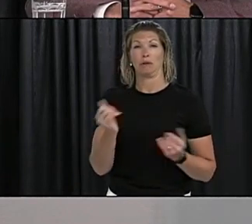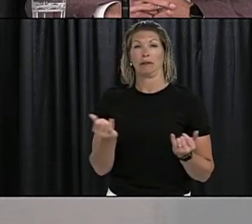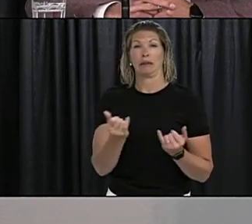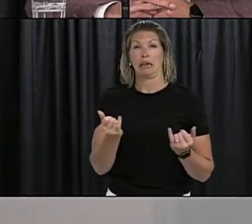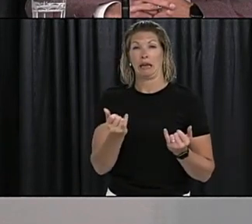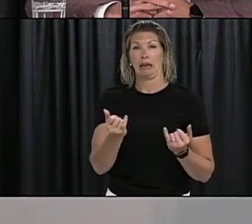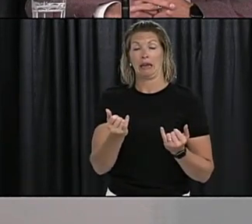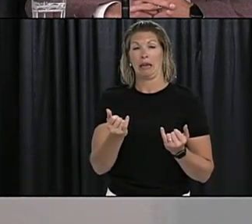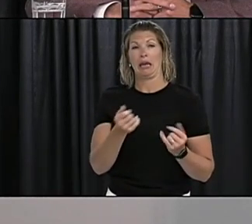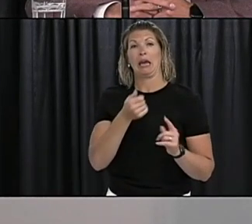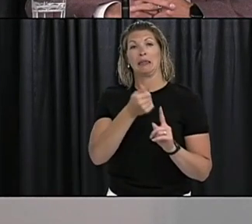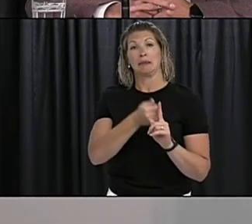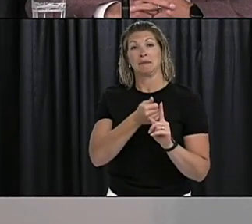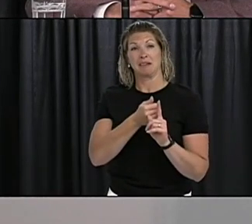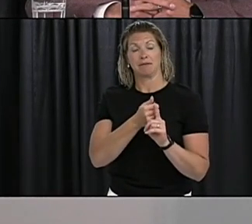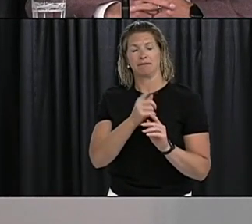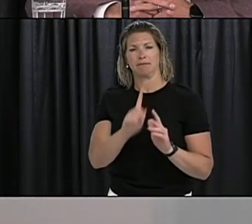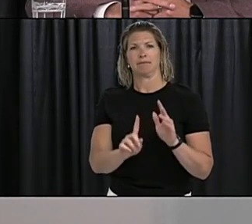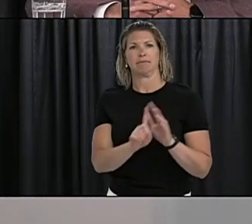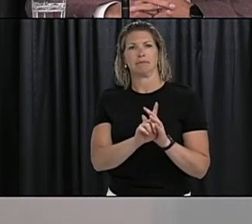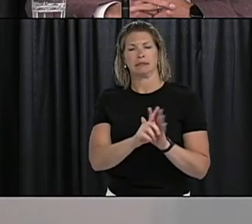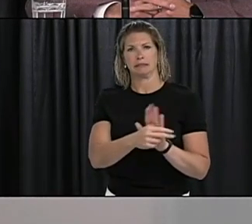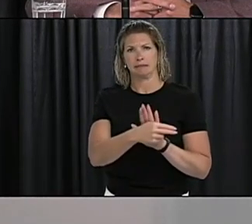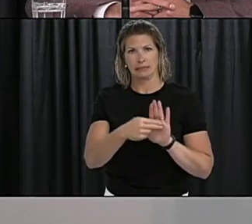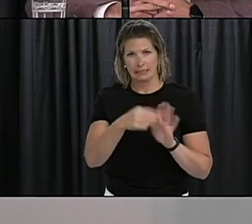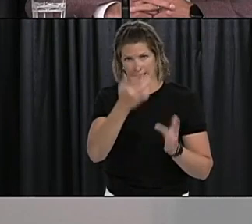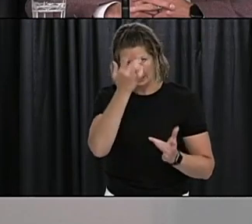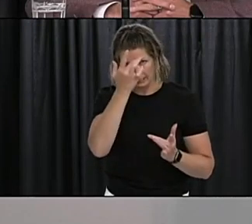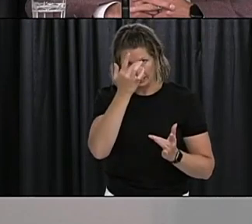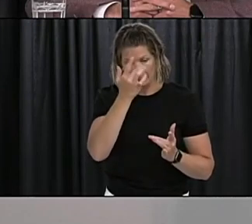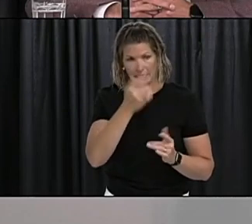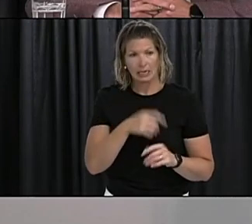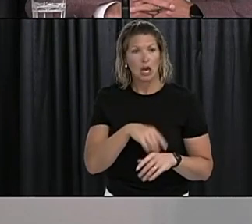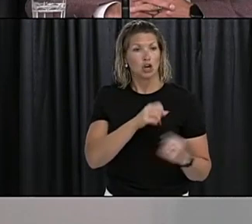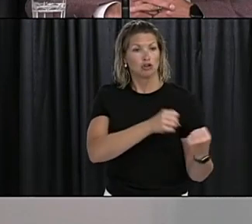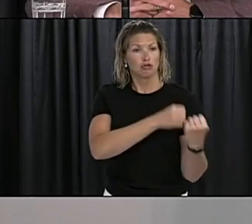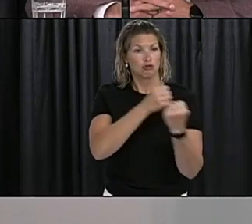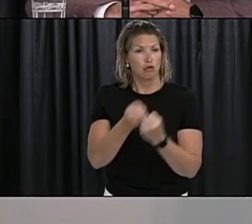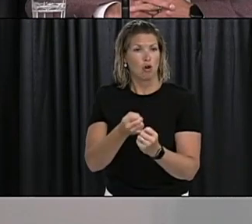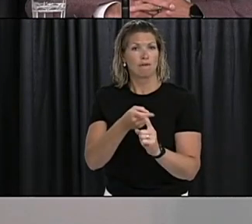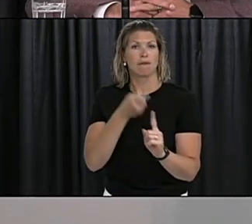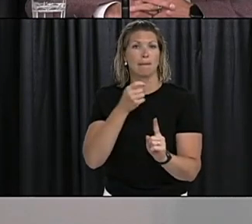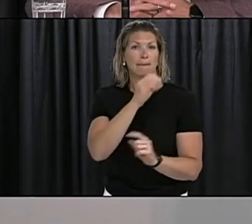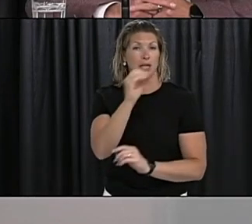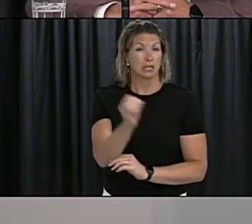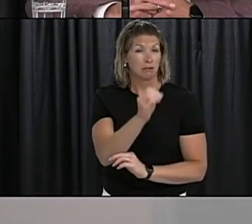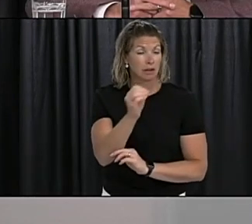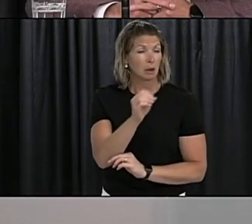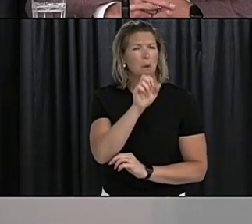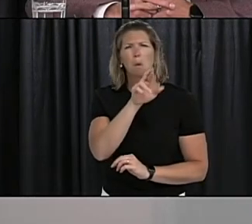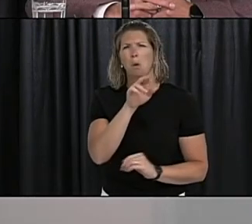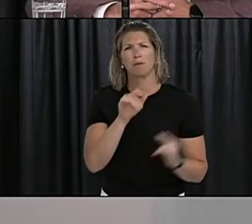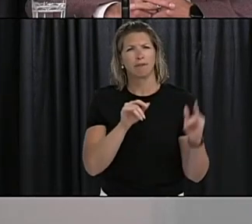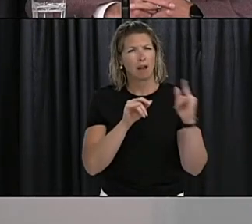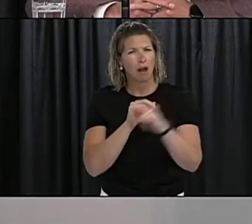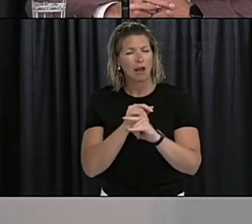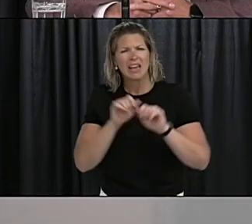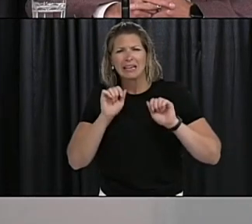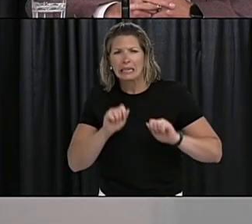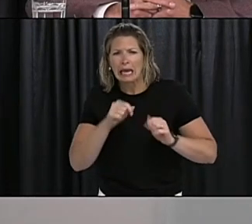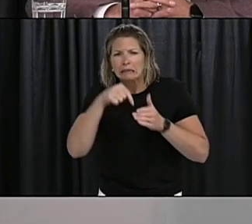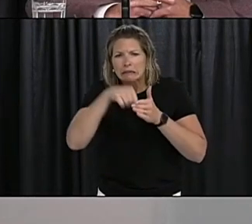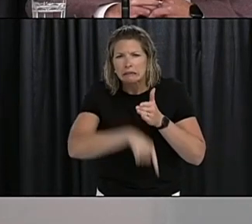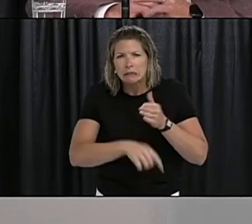Ontario for example what is the protocol there was contact tracing completed on all the passengers on board can you give us more information on that process in general